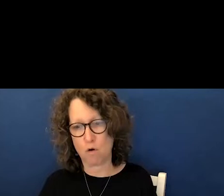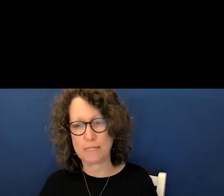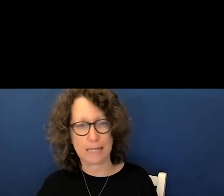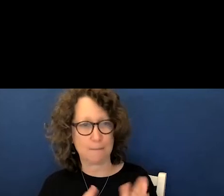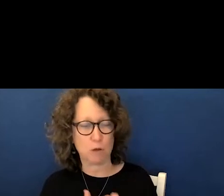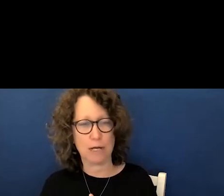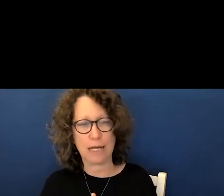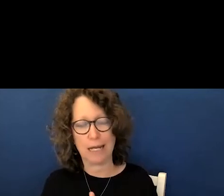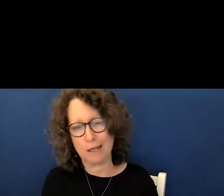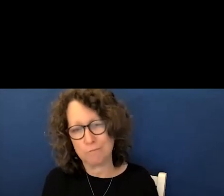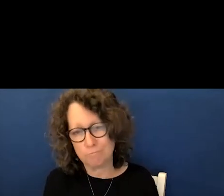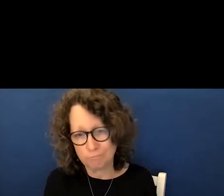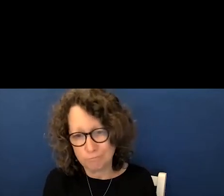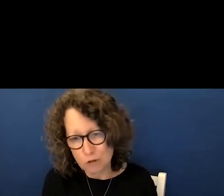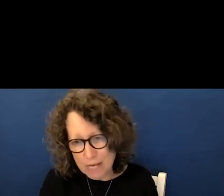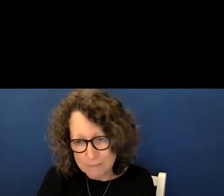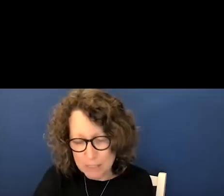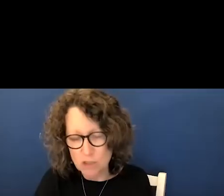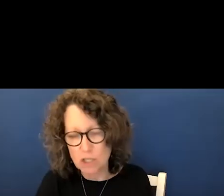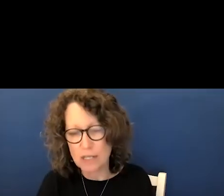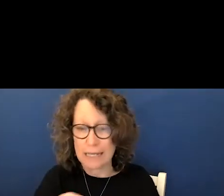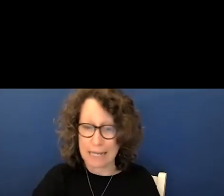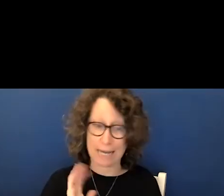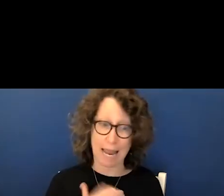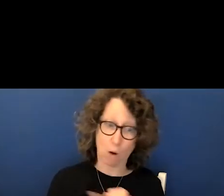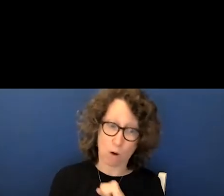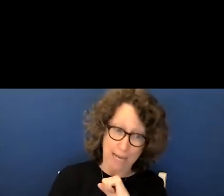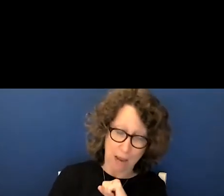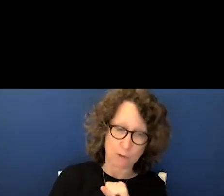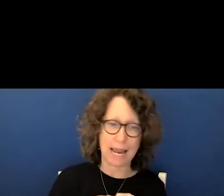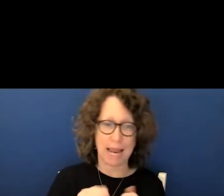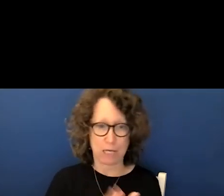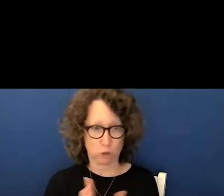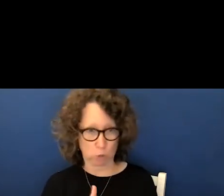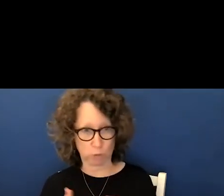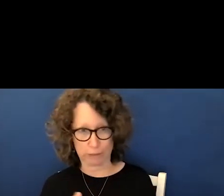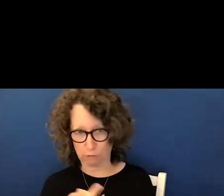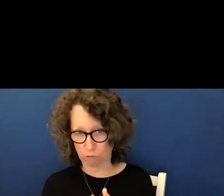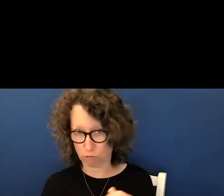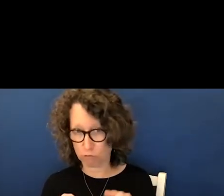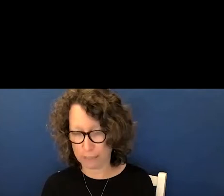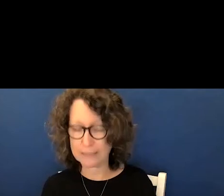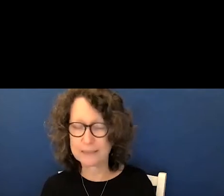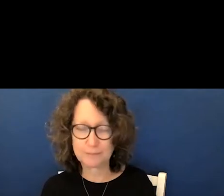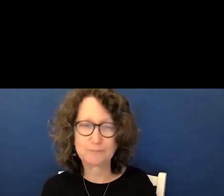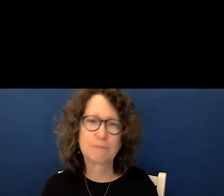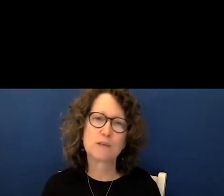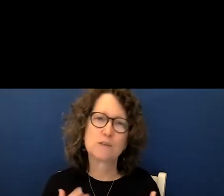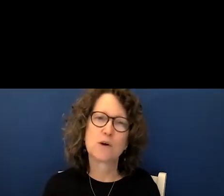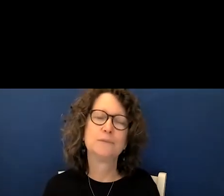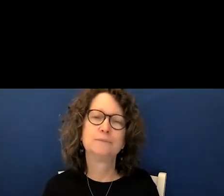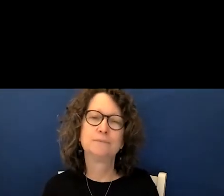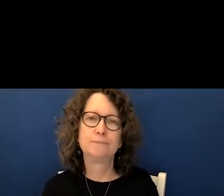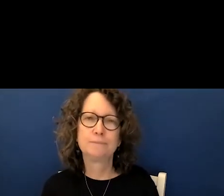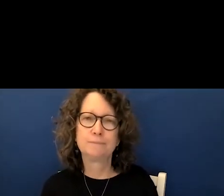transmission both in our county and in the district so um